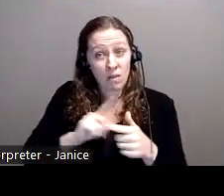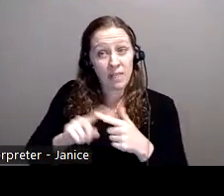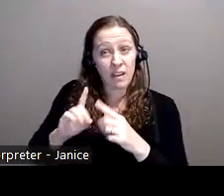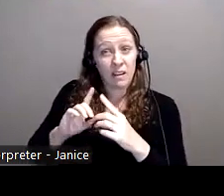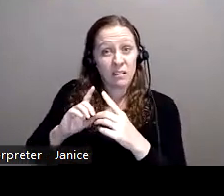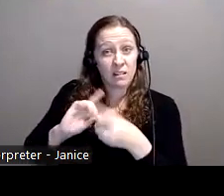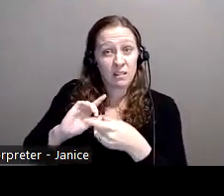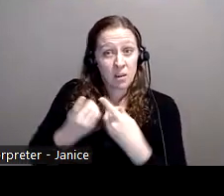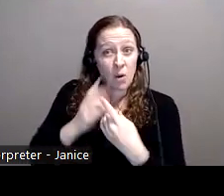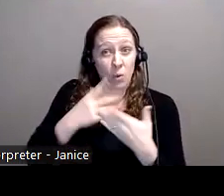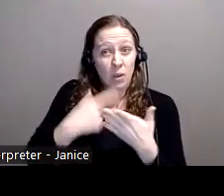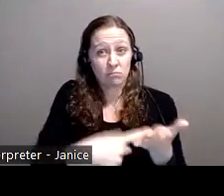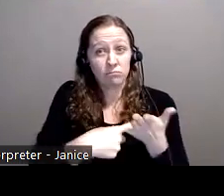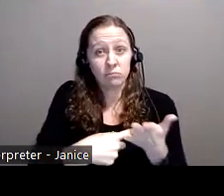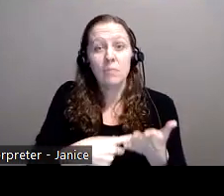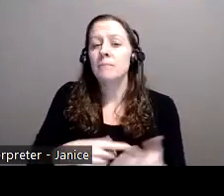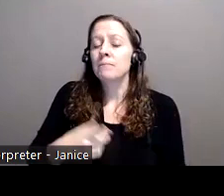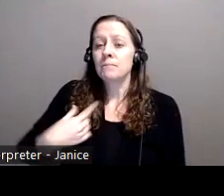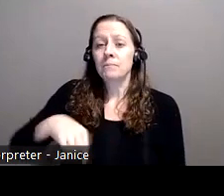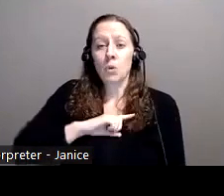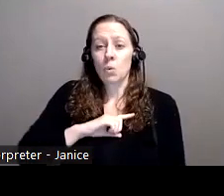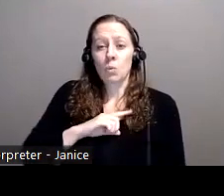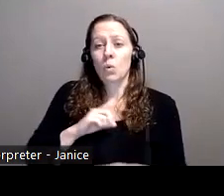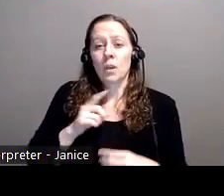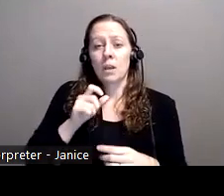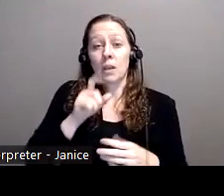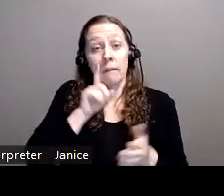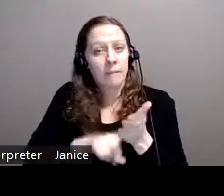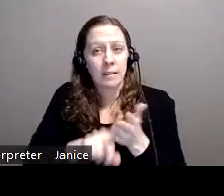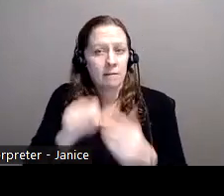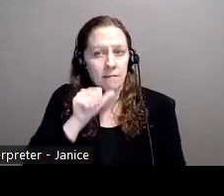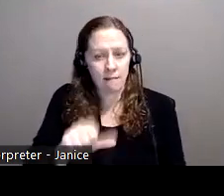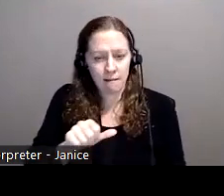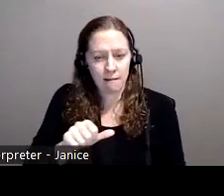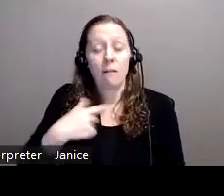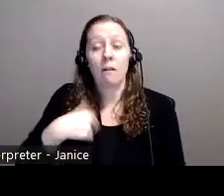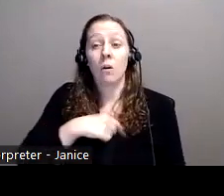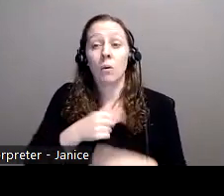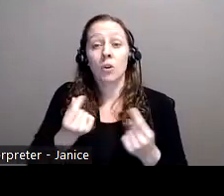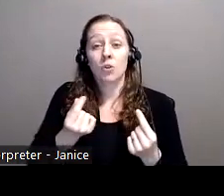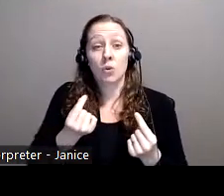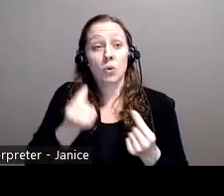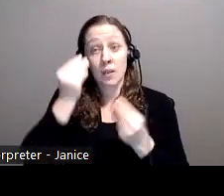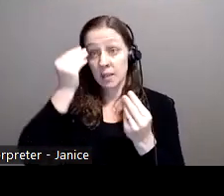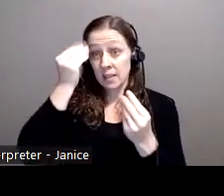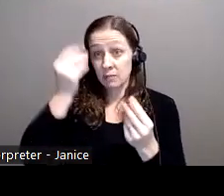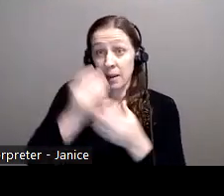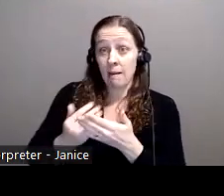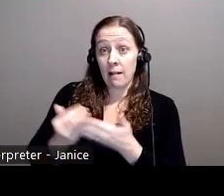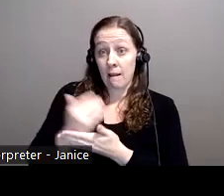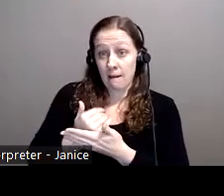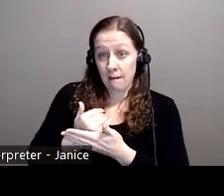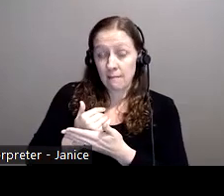So, the Canadian... We don't investigate at all. What we do is we, you know, collect the information and